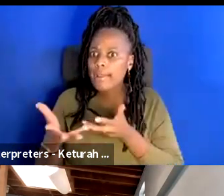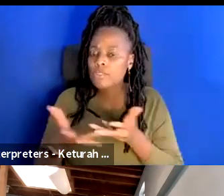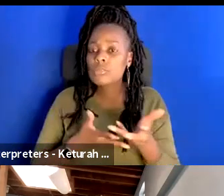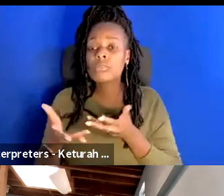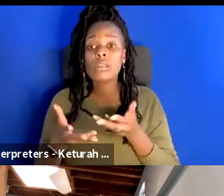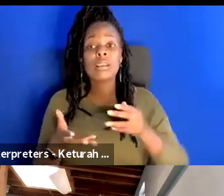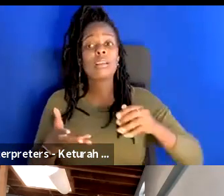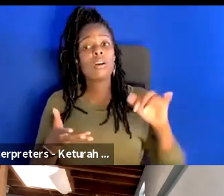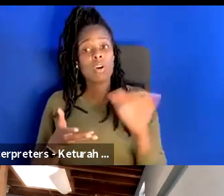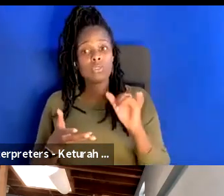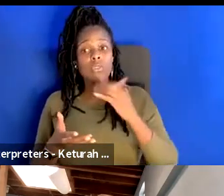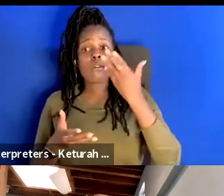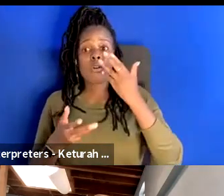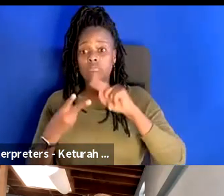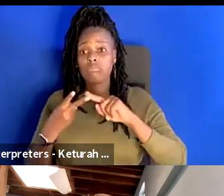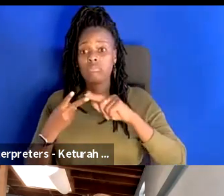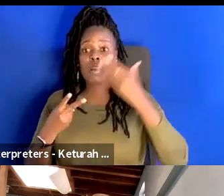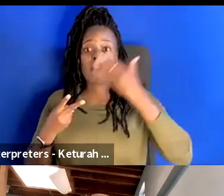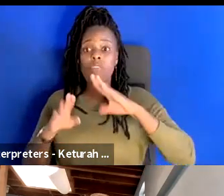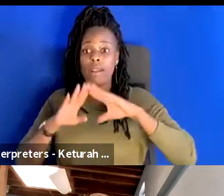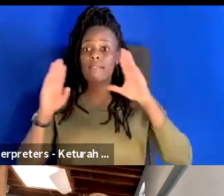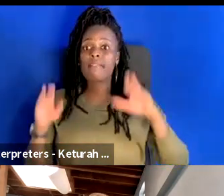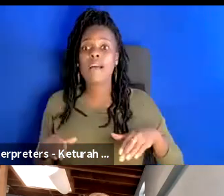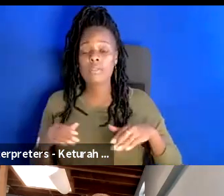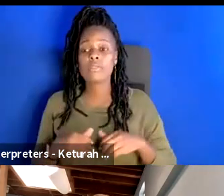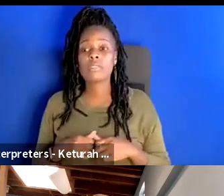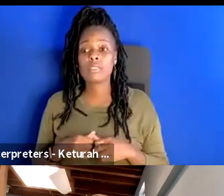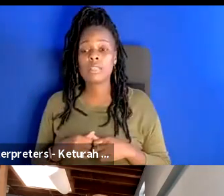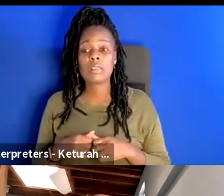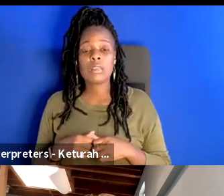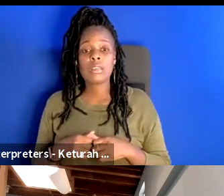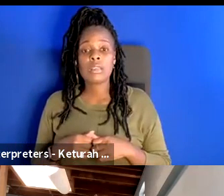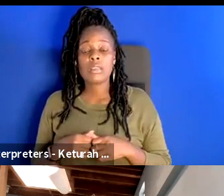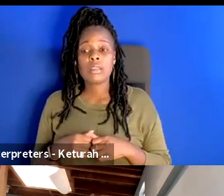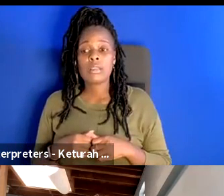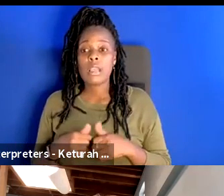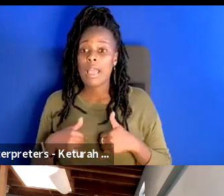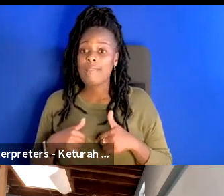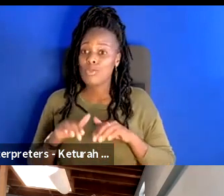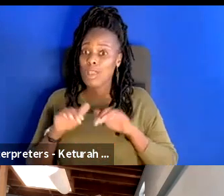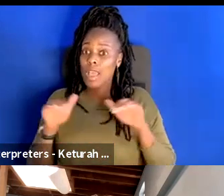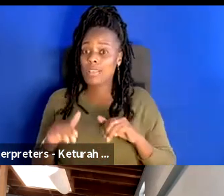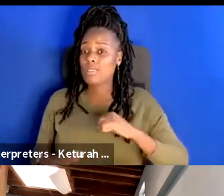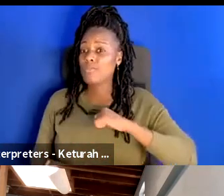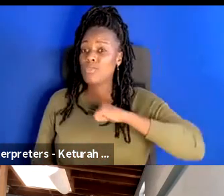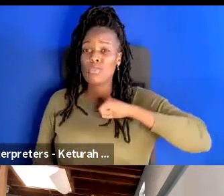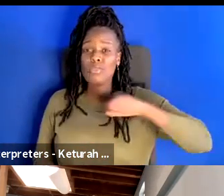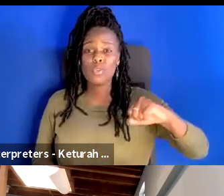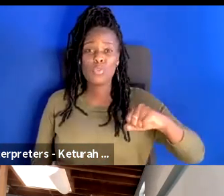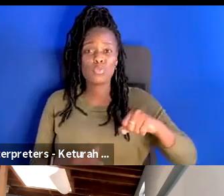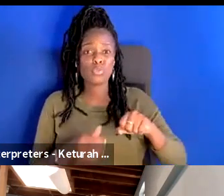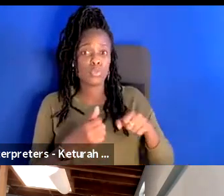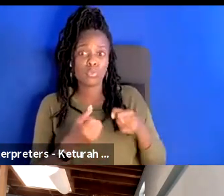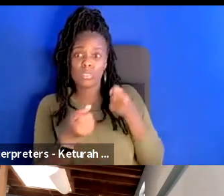also actually in the front of house space serving as a person who is actively refusing to be complicit in that policing